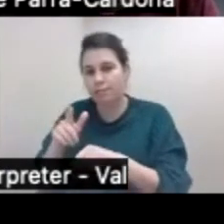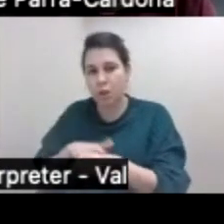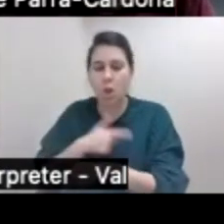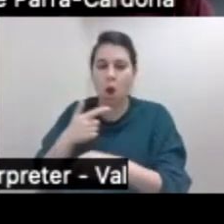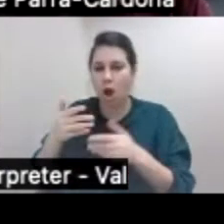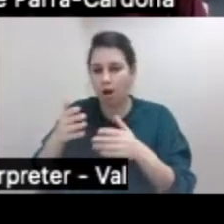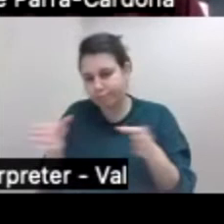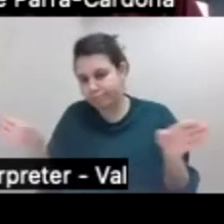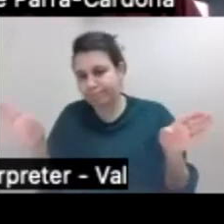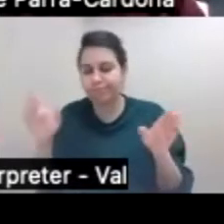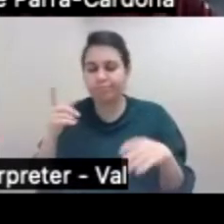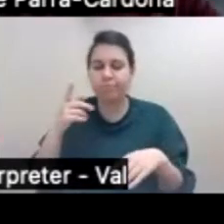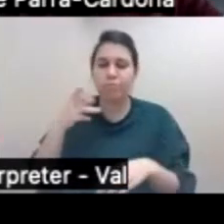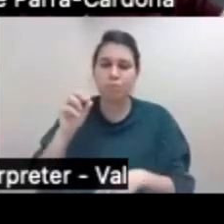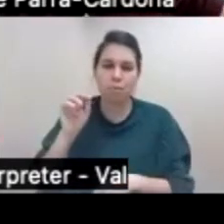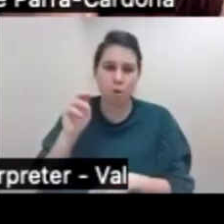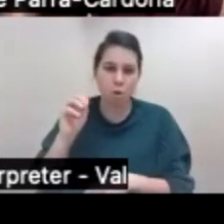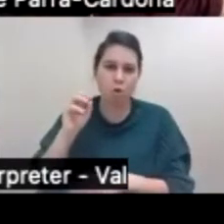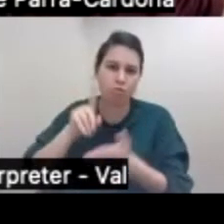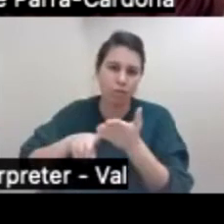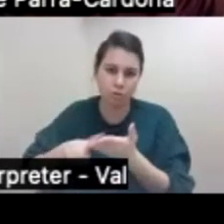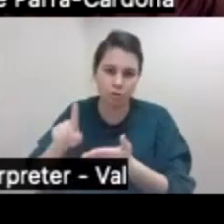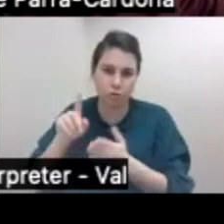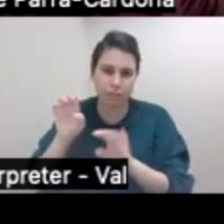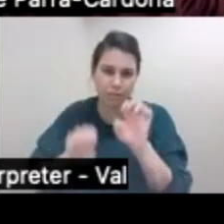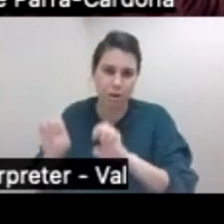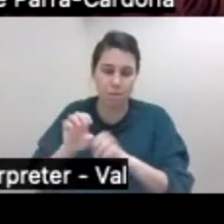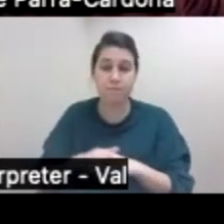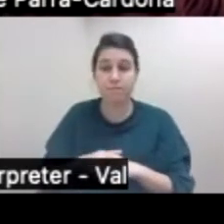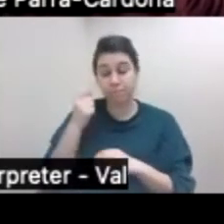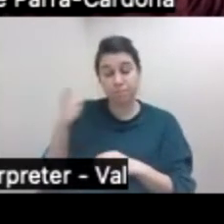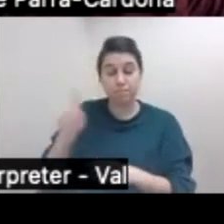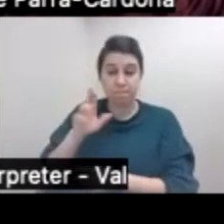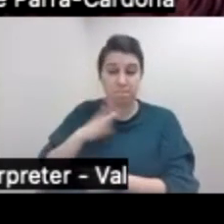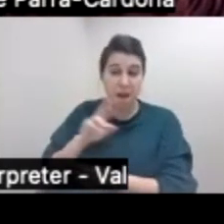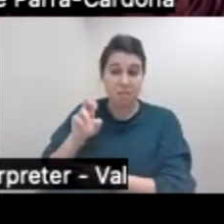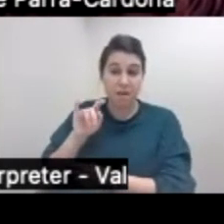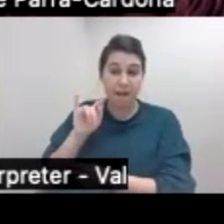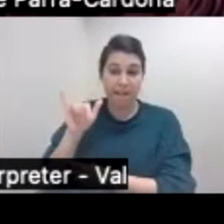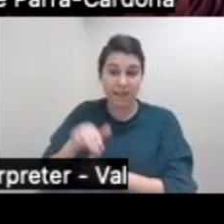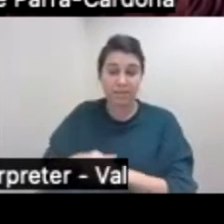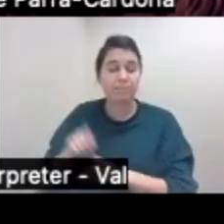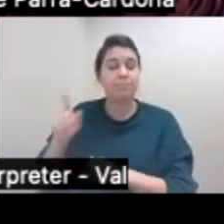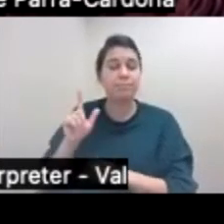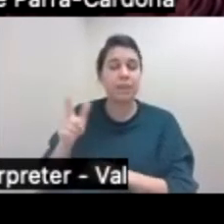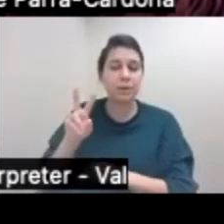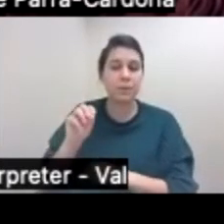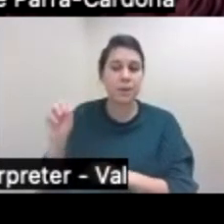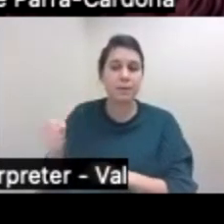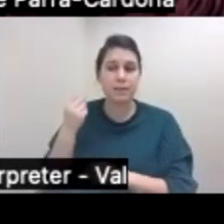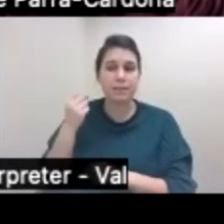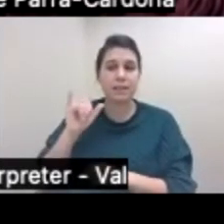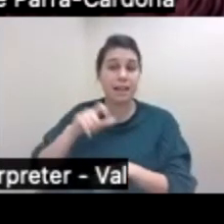But this was the reality that I was experienced. This was in the late 2000s. And at that time, President Calderon